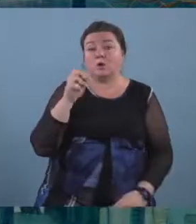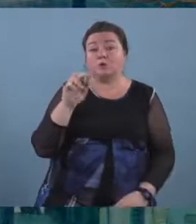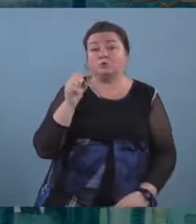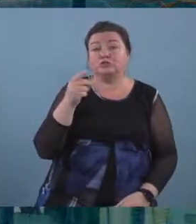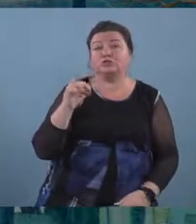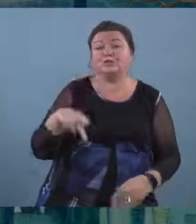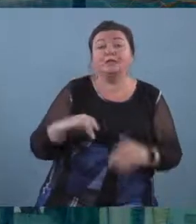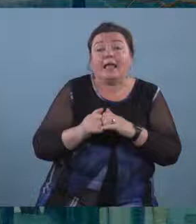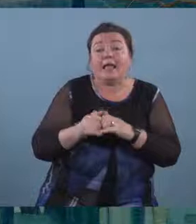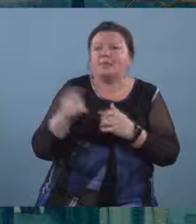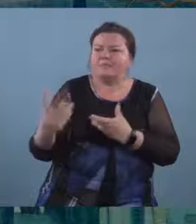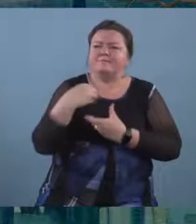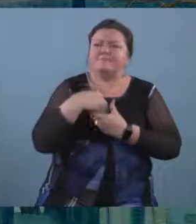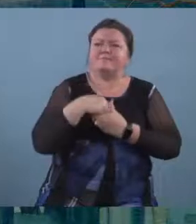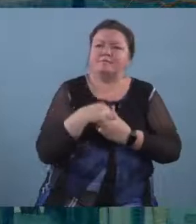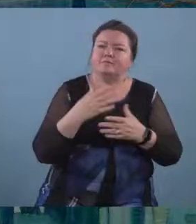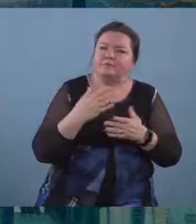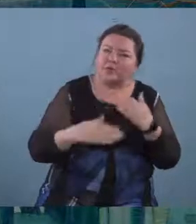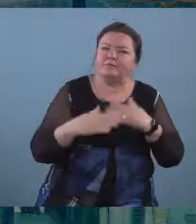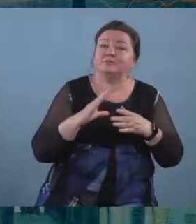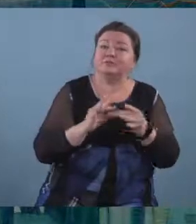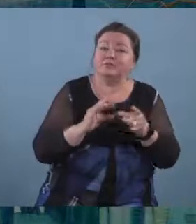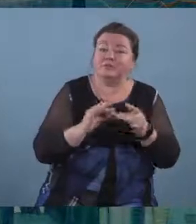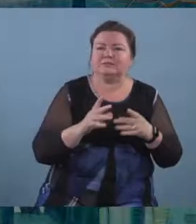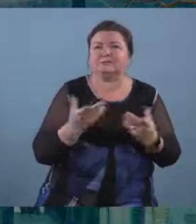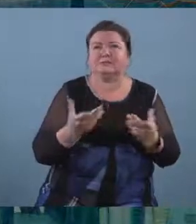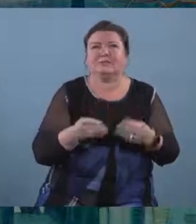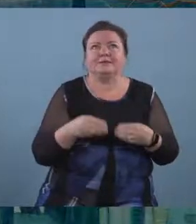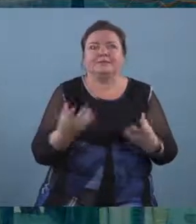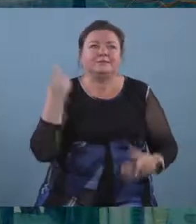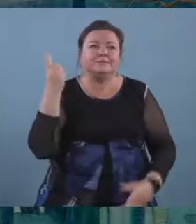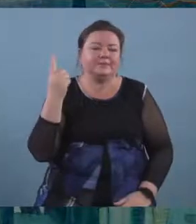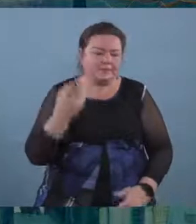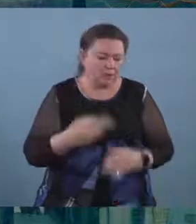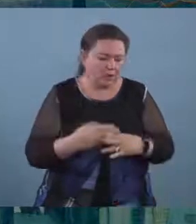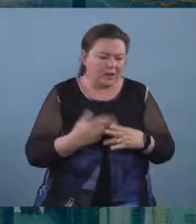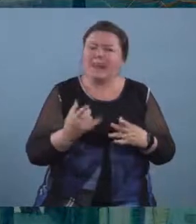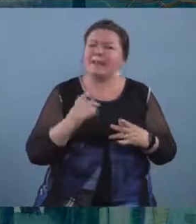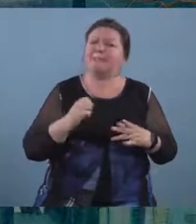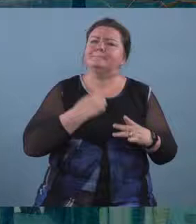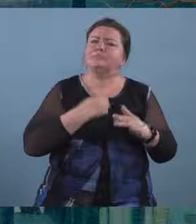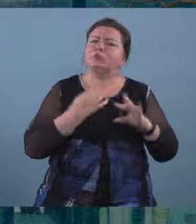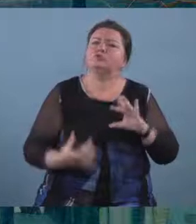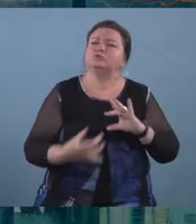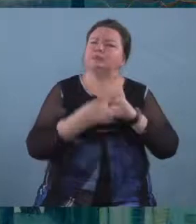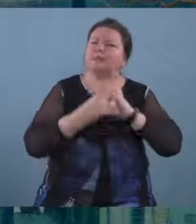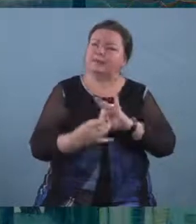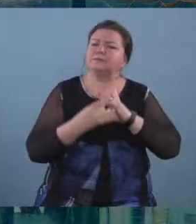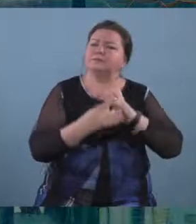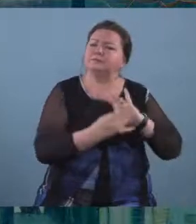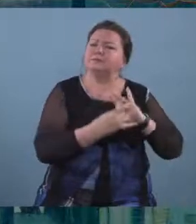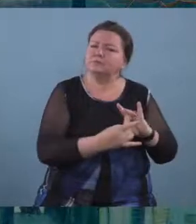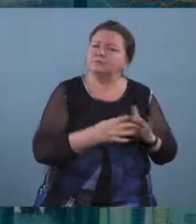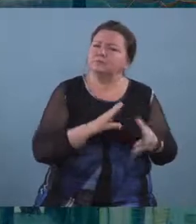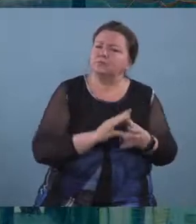and um it gives them uh what can i say an emotional connection to the story and to feel like